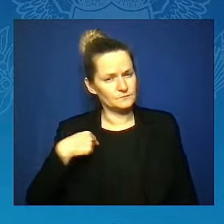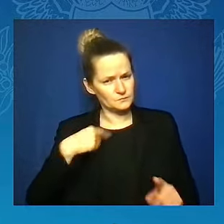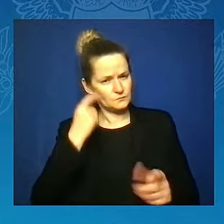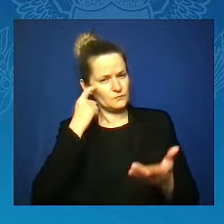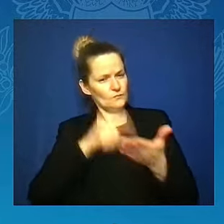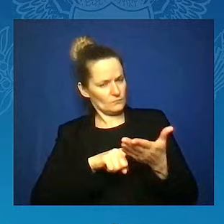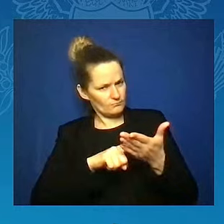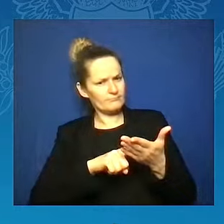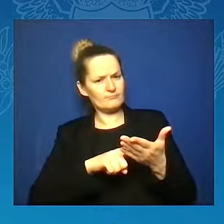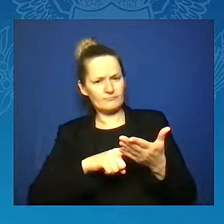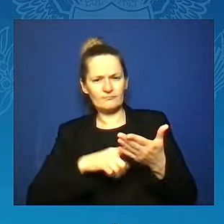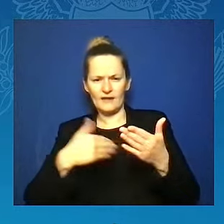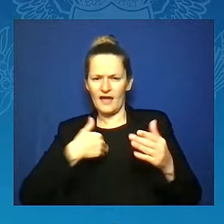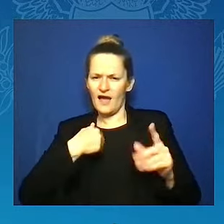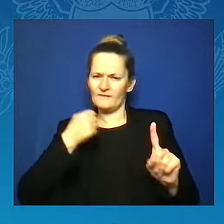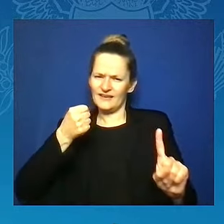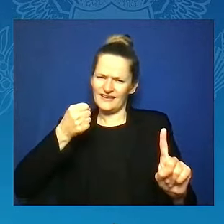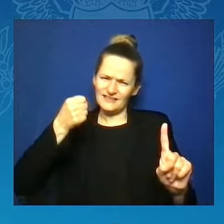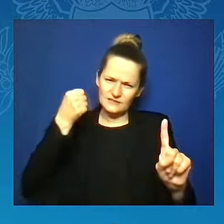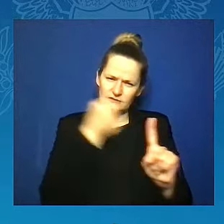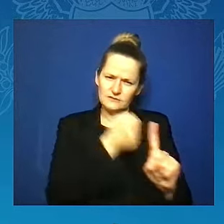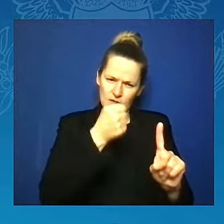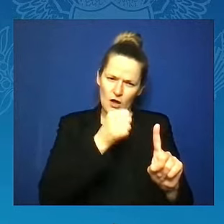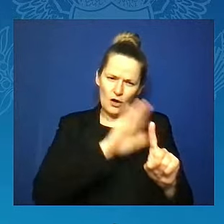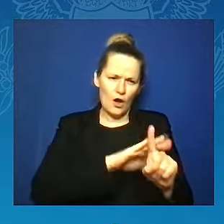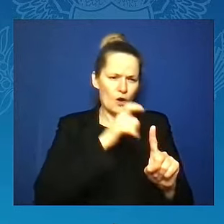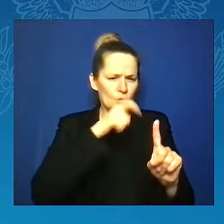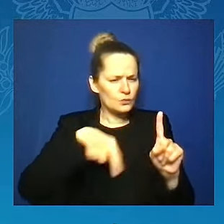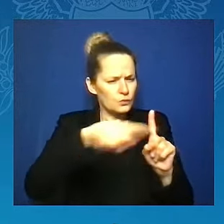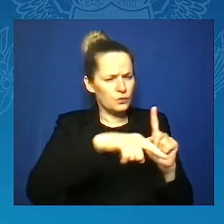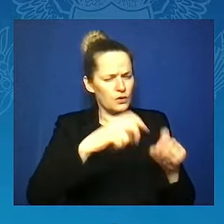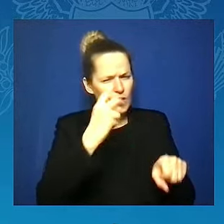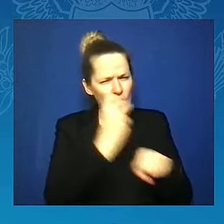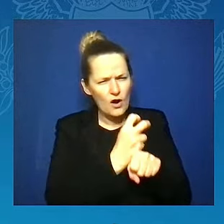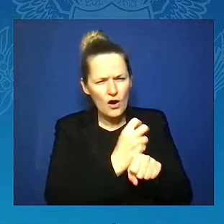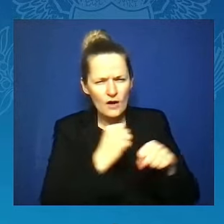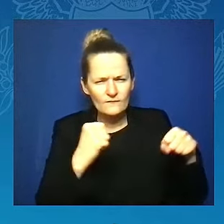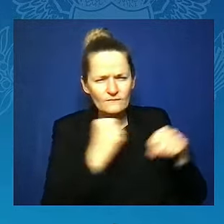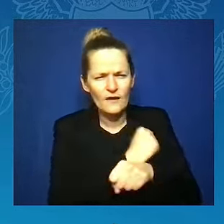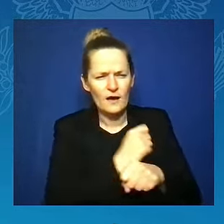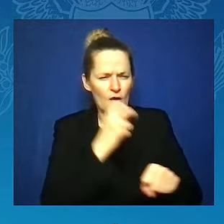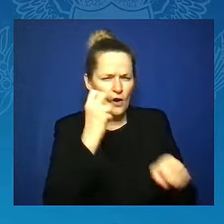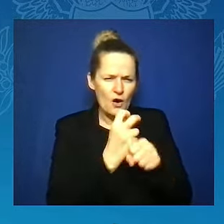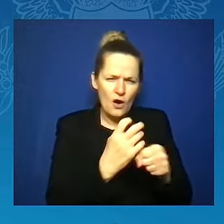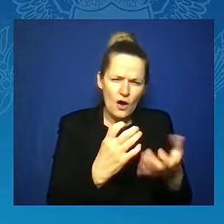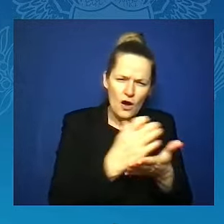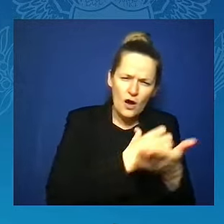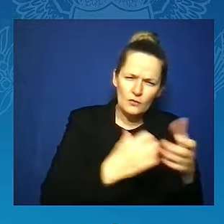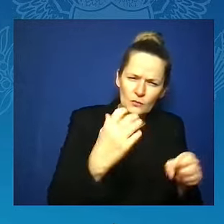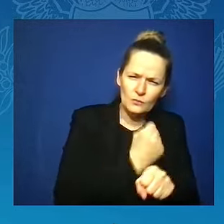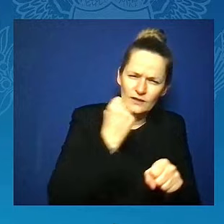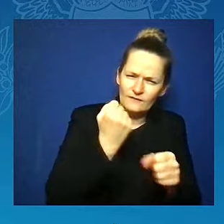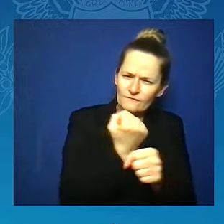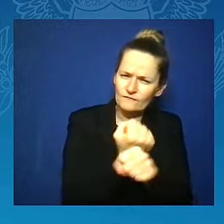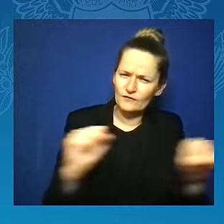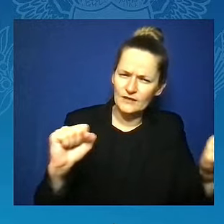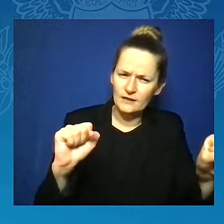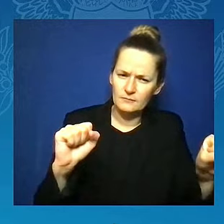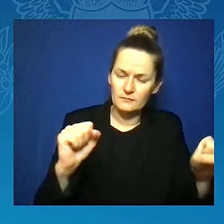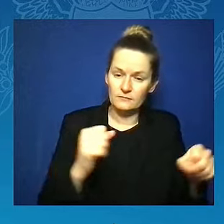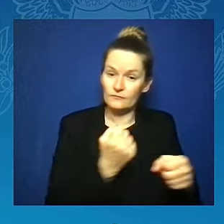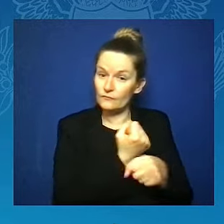freedoms and rights. The freedom to vote. The freedom to be safe from gun violence.